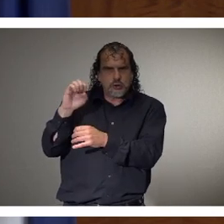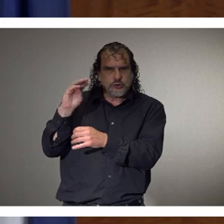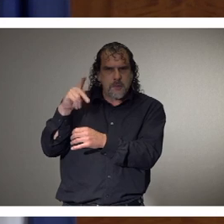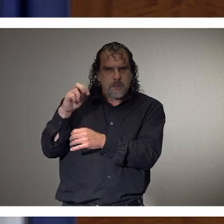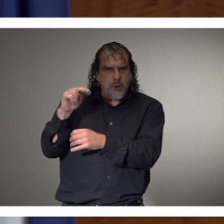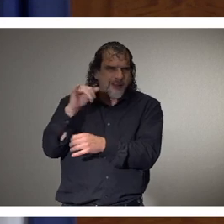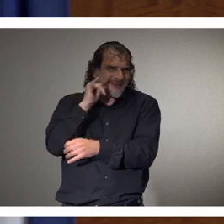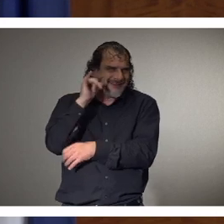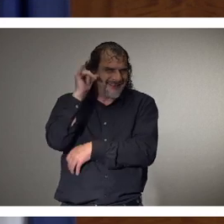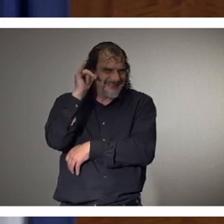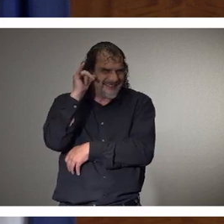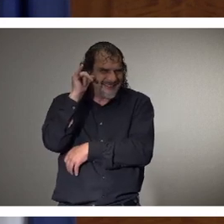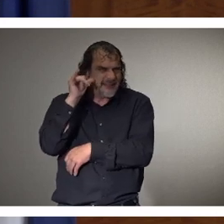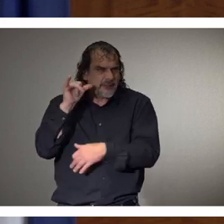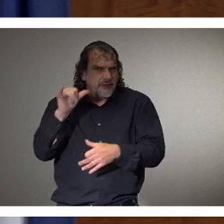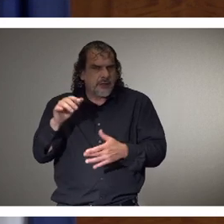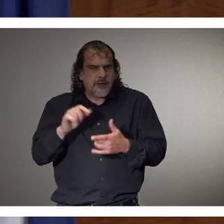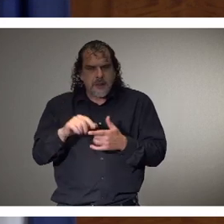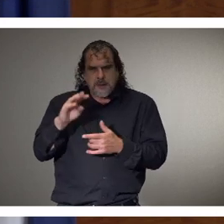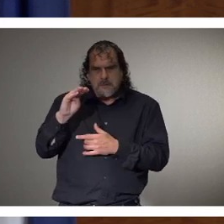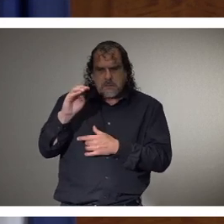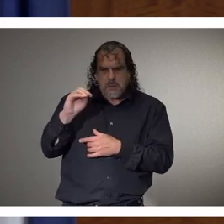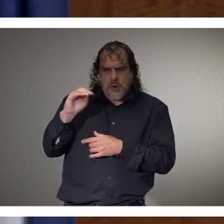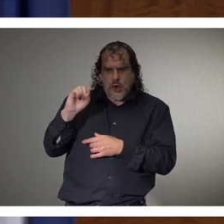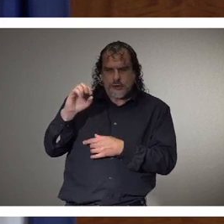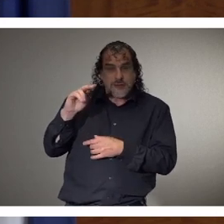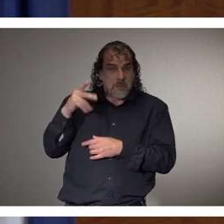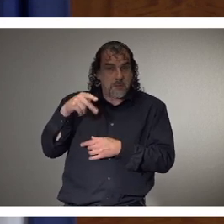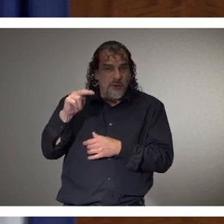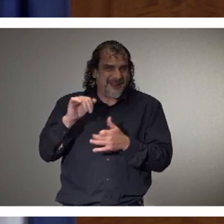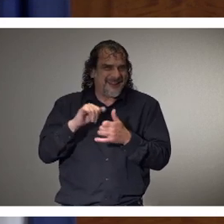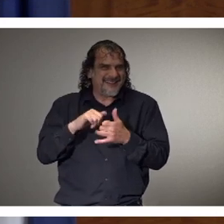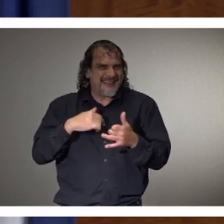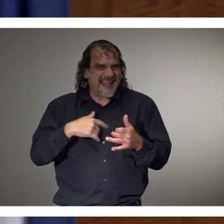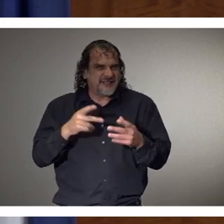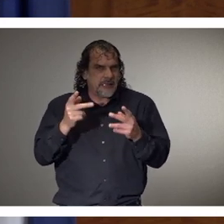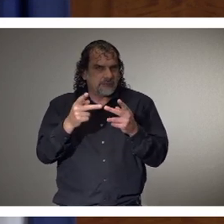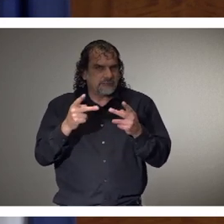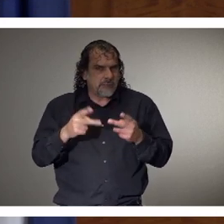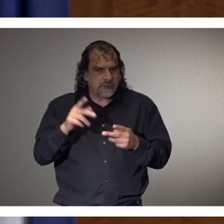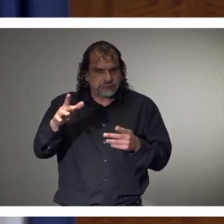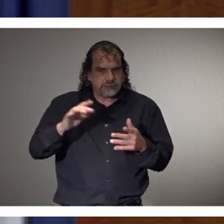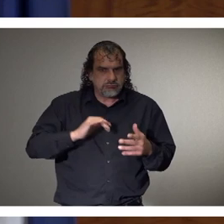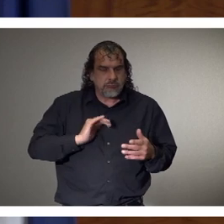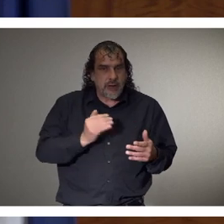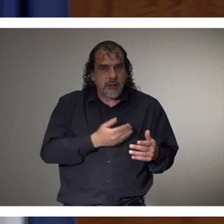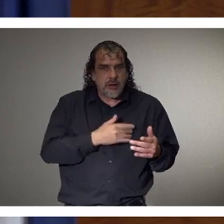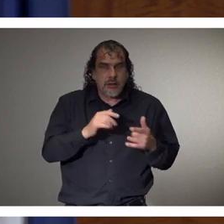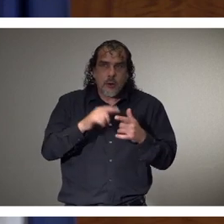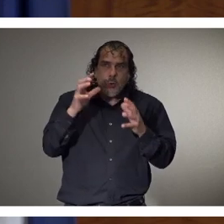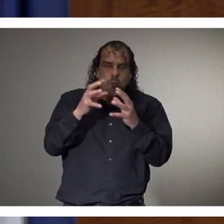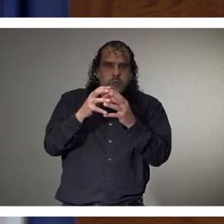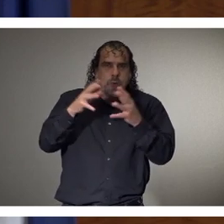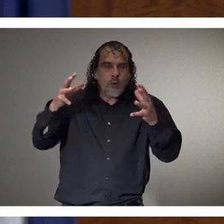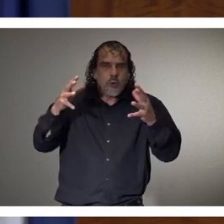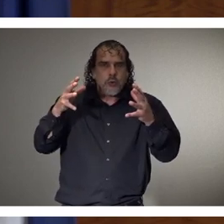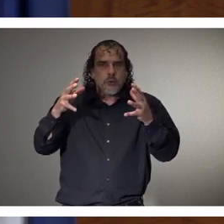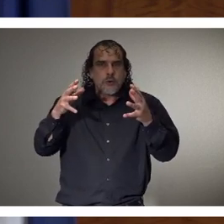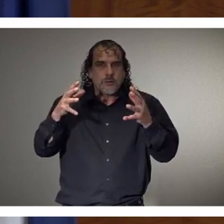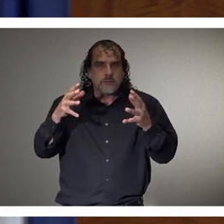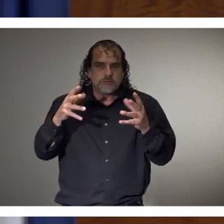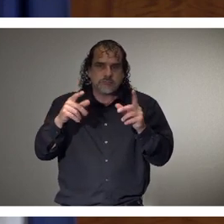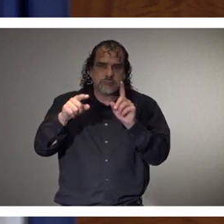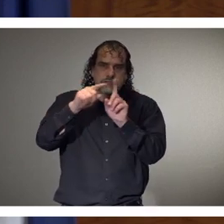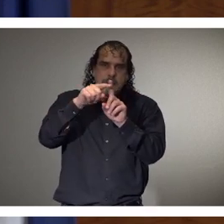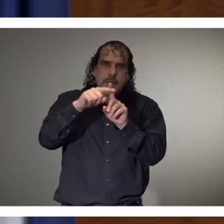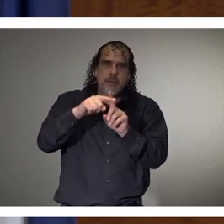If I'm not mistaken, Moss Point is an area of our state where we've certainly seen, uh, a high number of cases, uh,